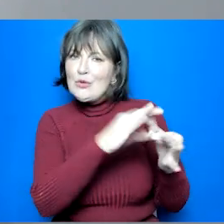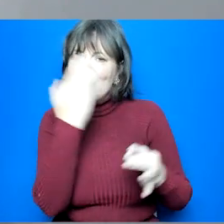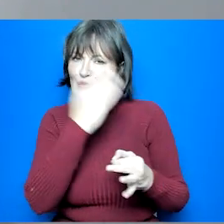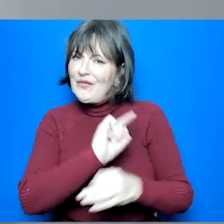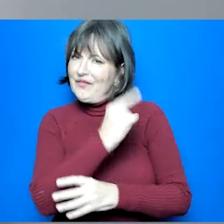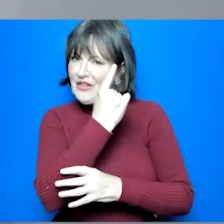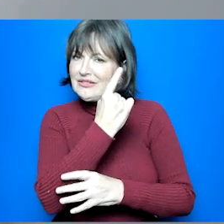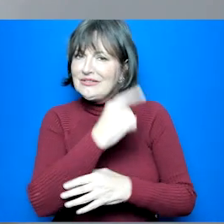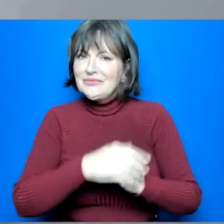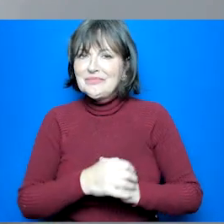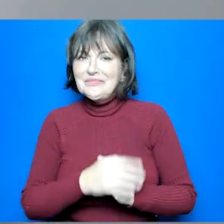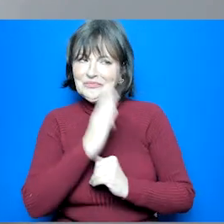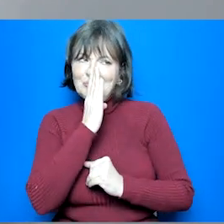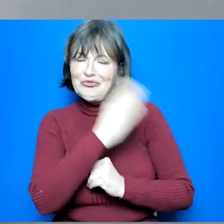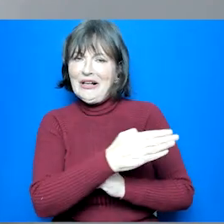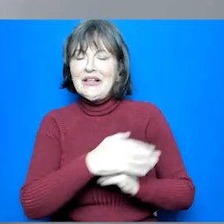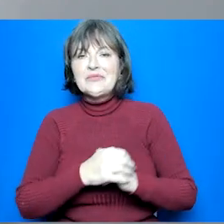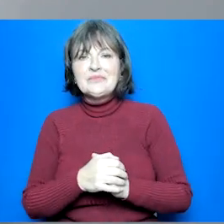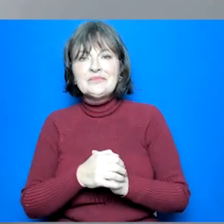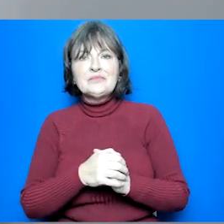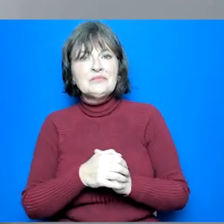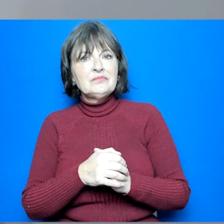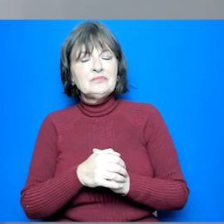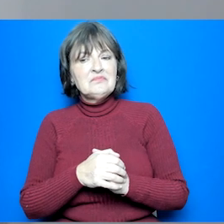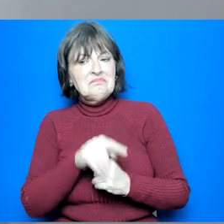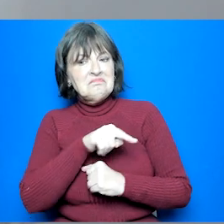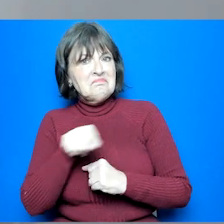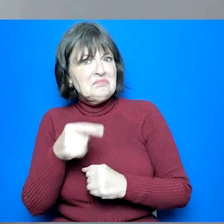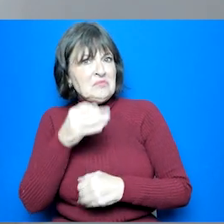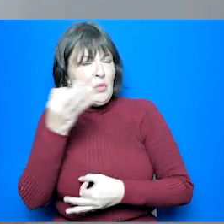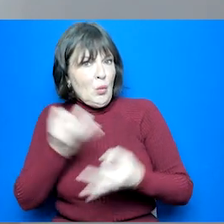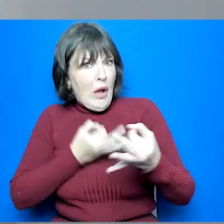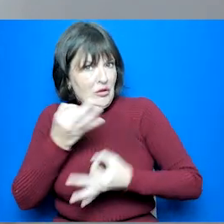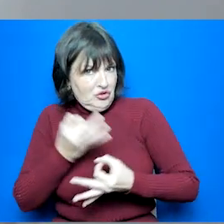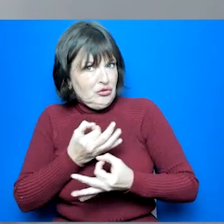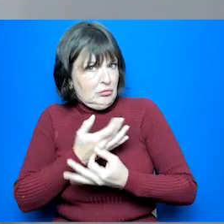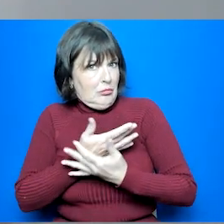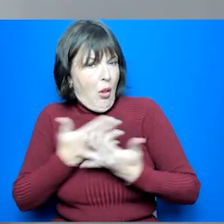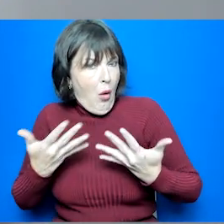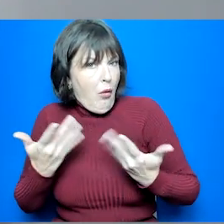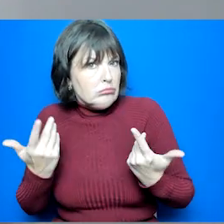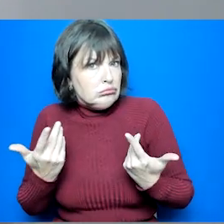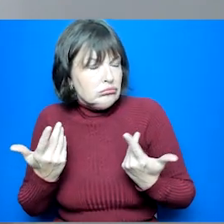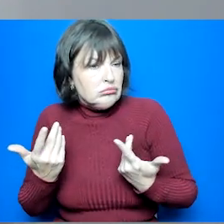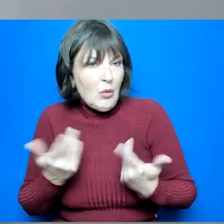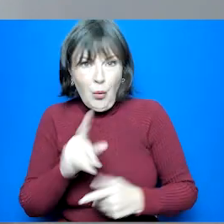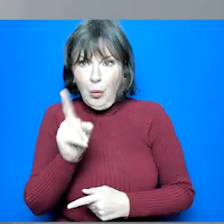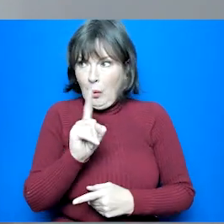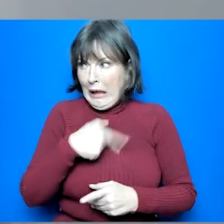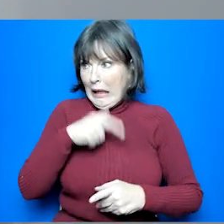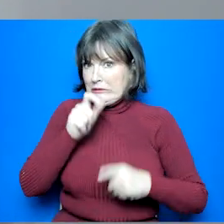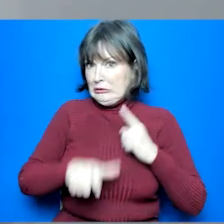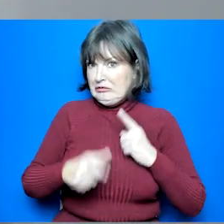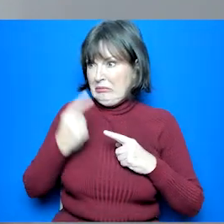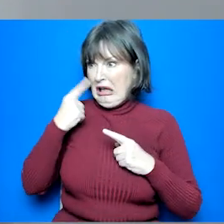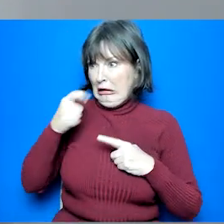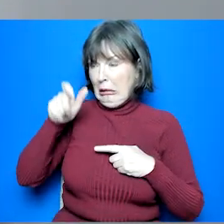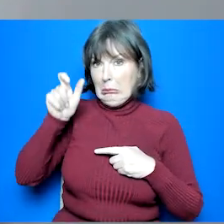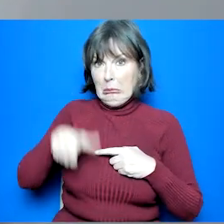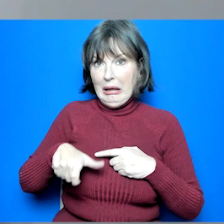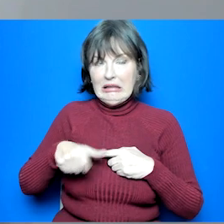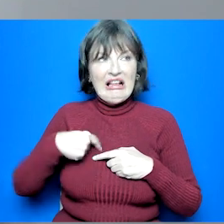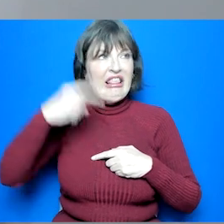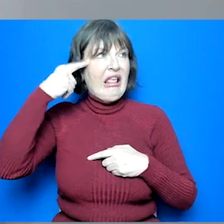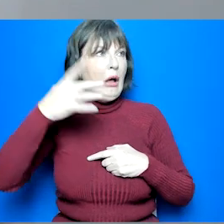Another question we've got that we've seen quite a bit tonight is what if my child hasn't got a clue what they want to do and keeps mentioning